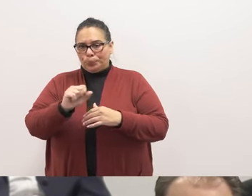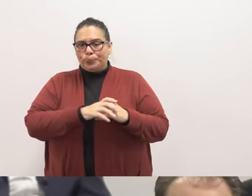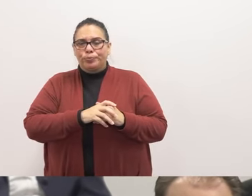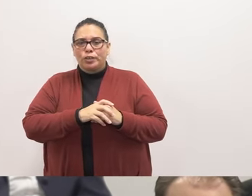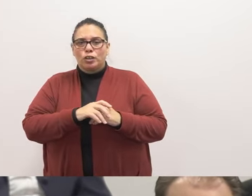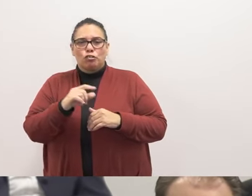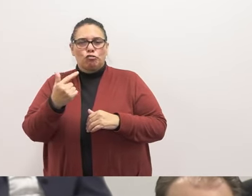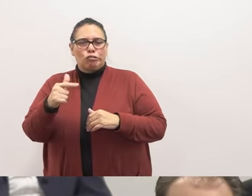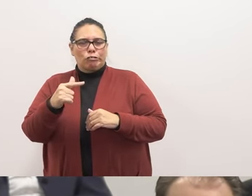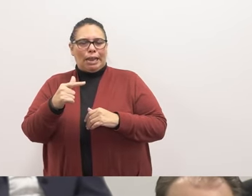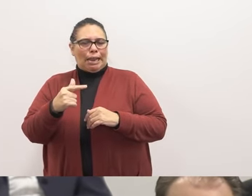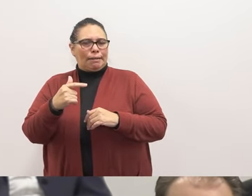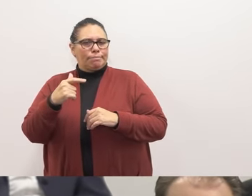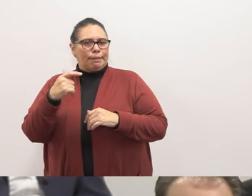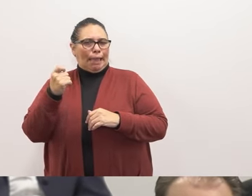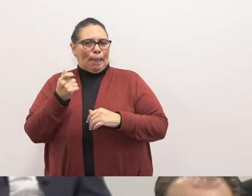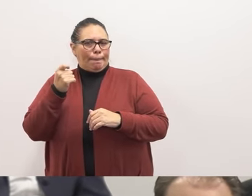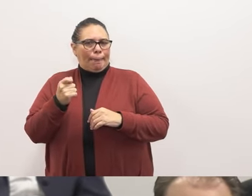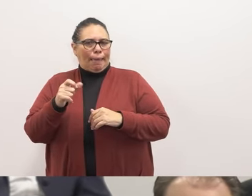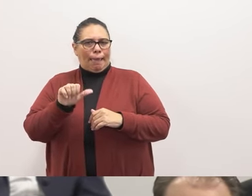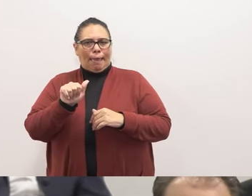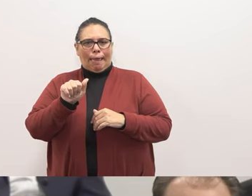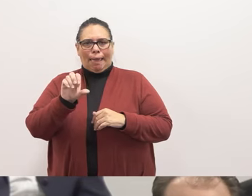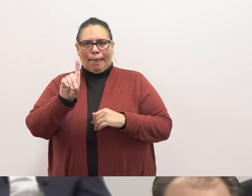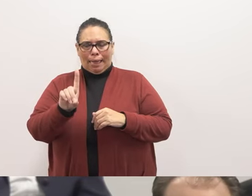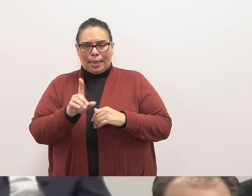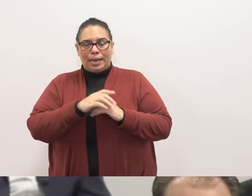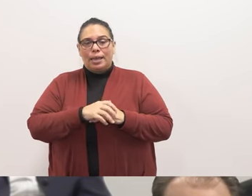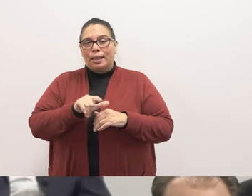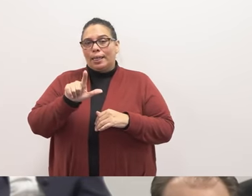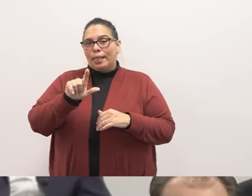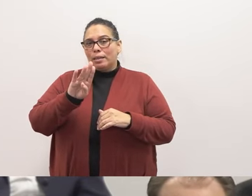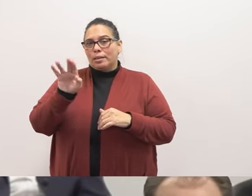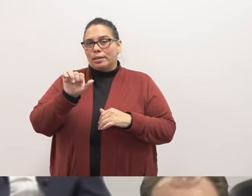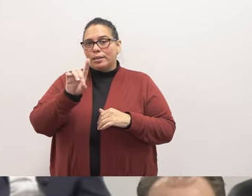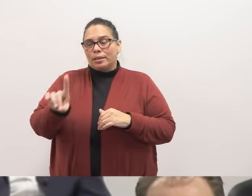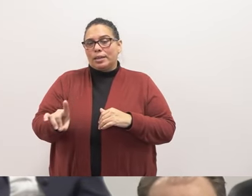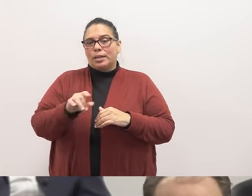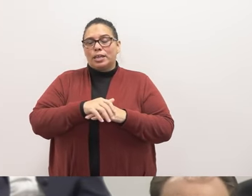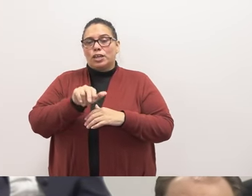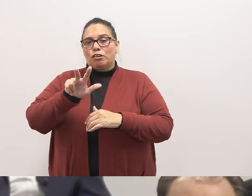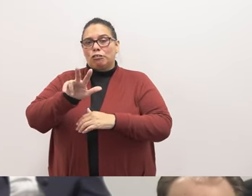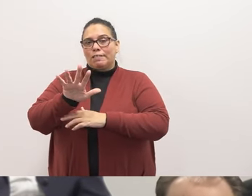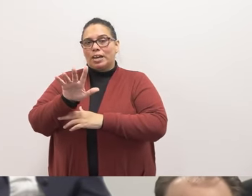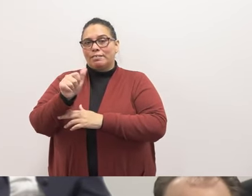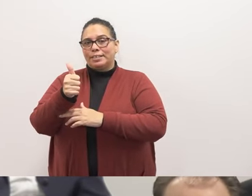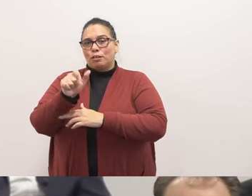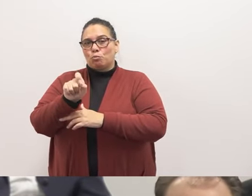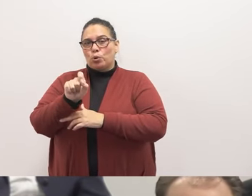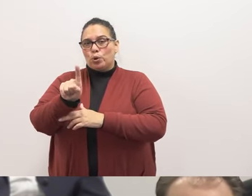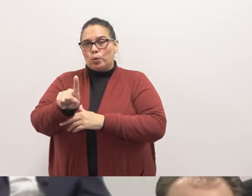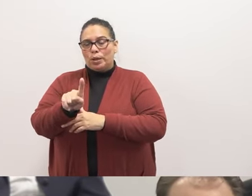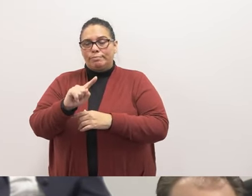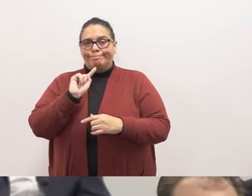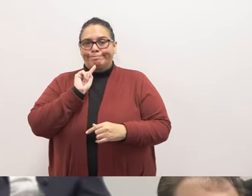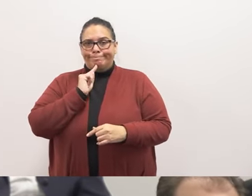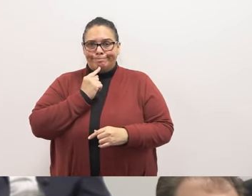School. Long Beach Unified School District passed board policy 3510.1 and disappointingly,